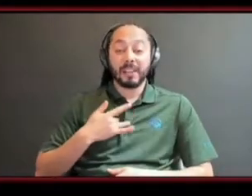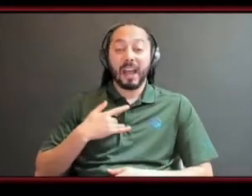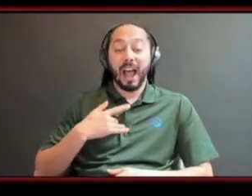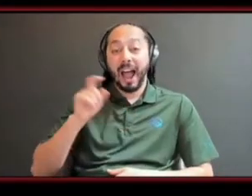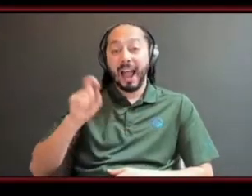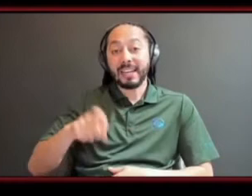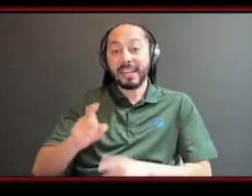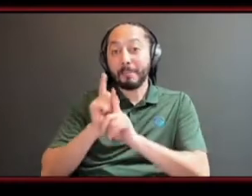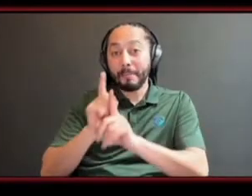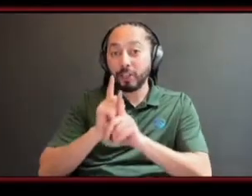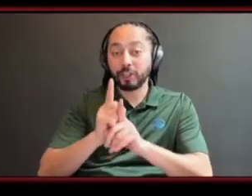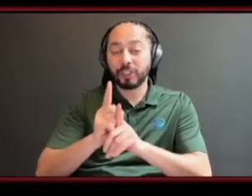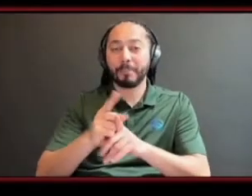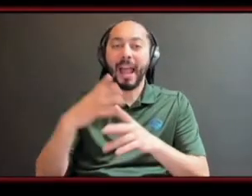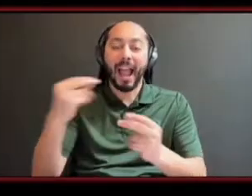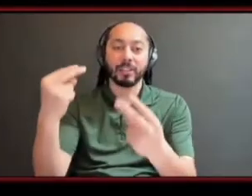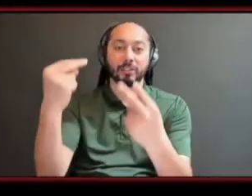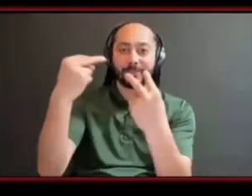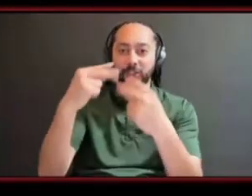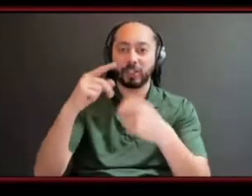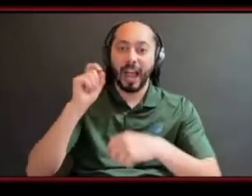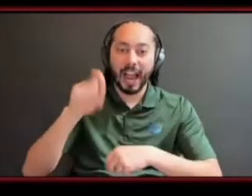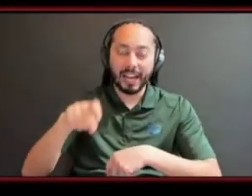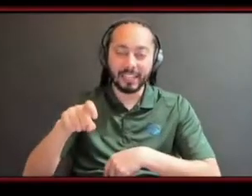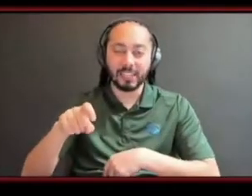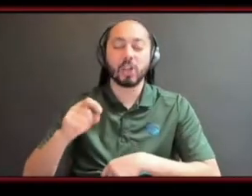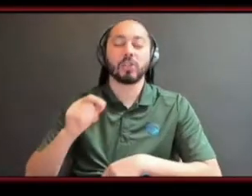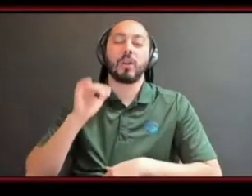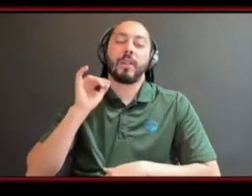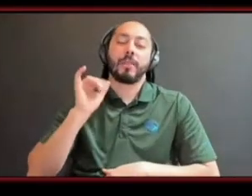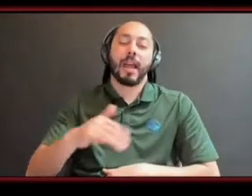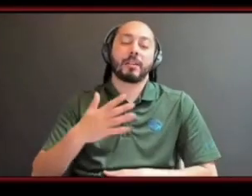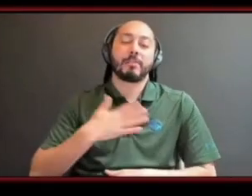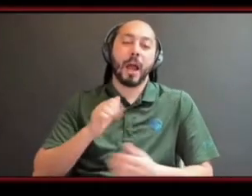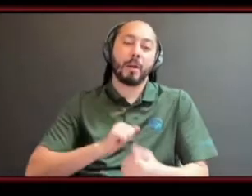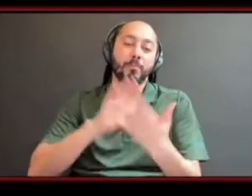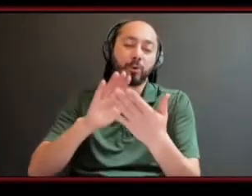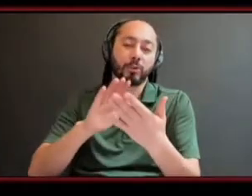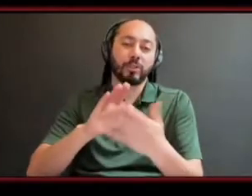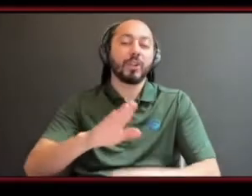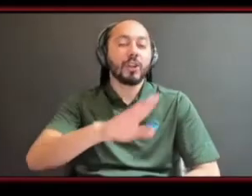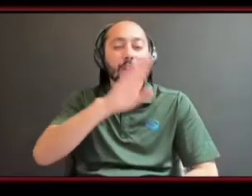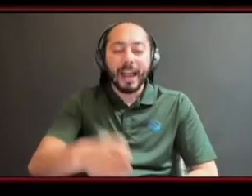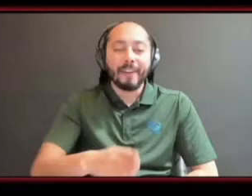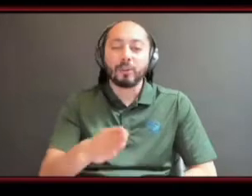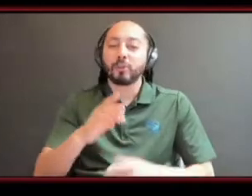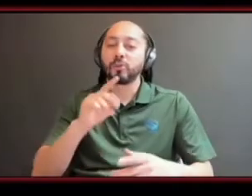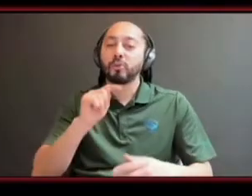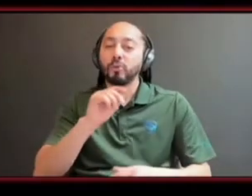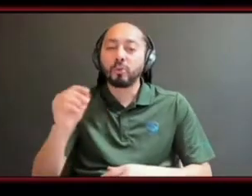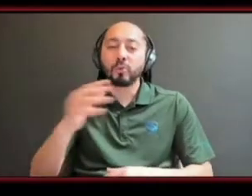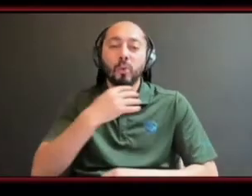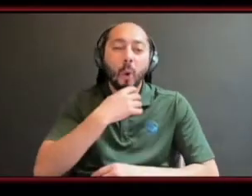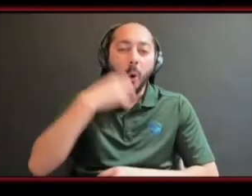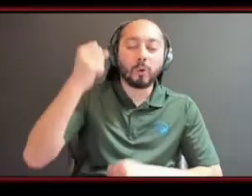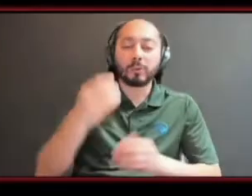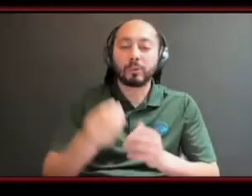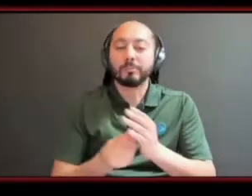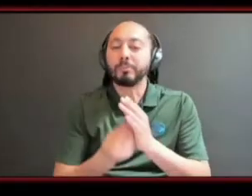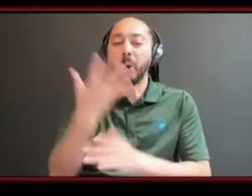when i'm when i'm approached so i think you're never too old or grown to need that support one thing